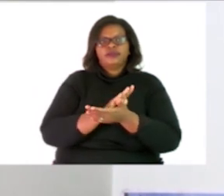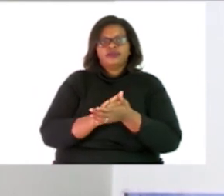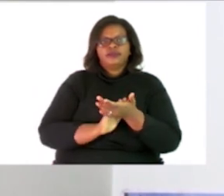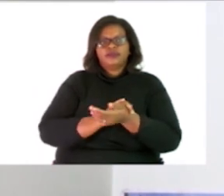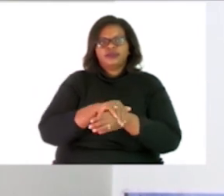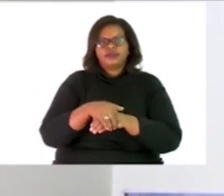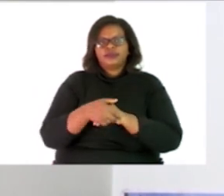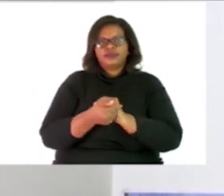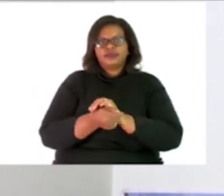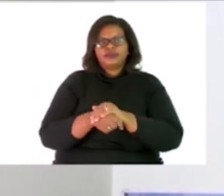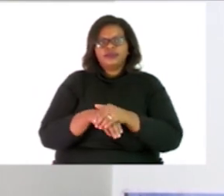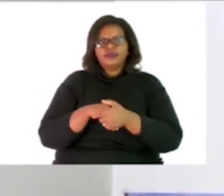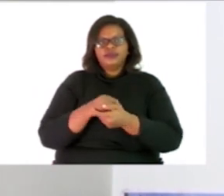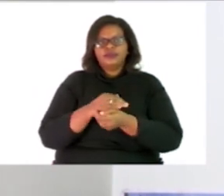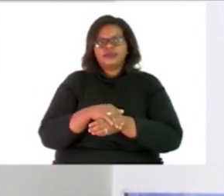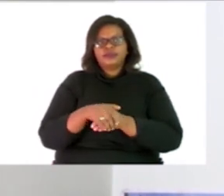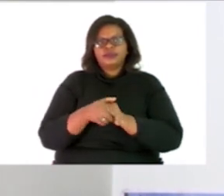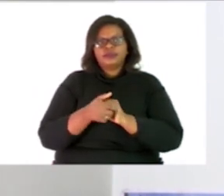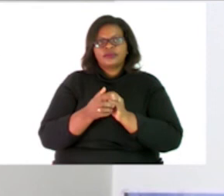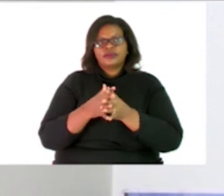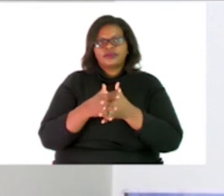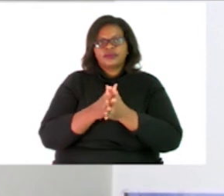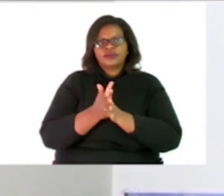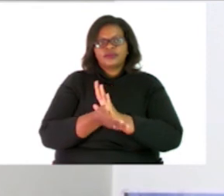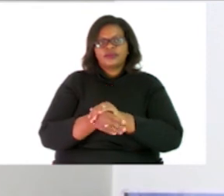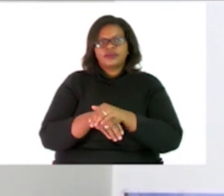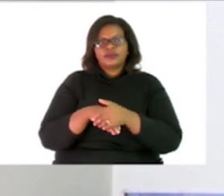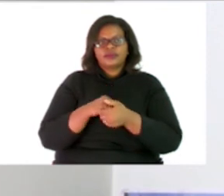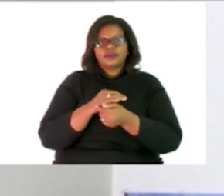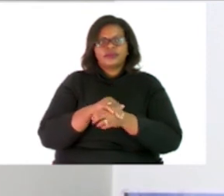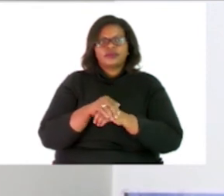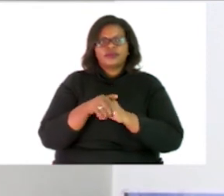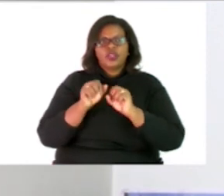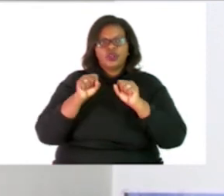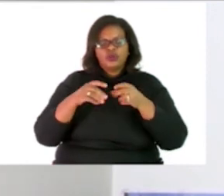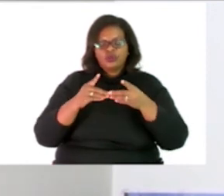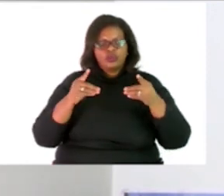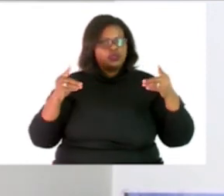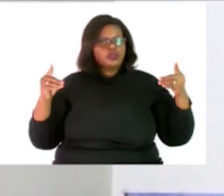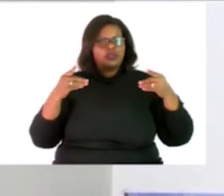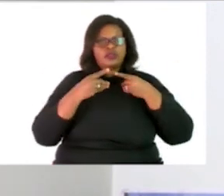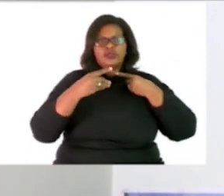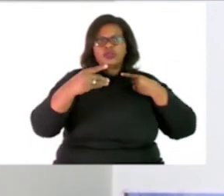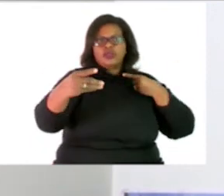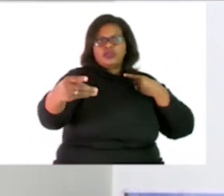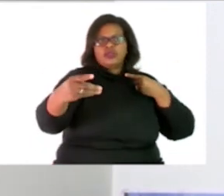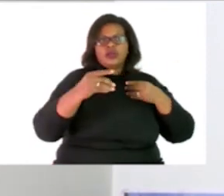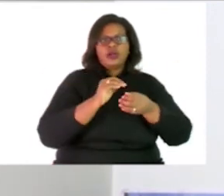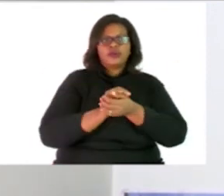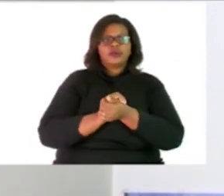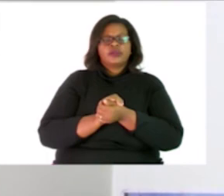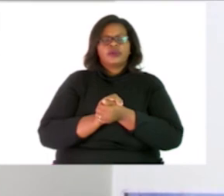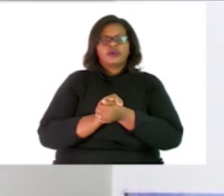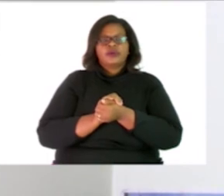make sure all the parts of your hands are sanitized keep the social distance by stretching out and